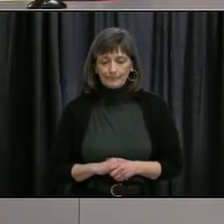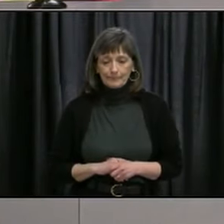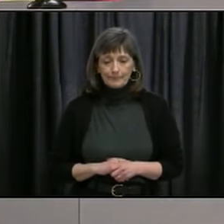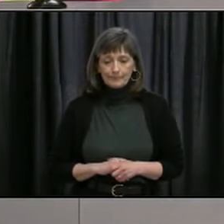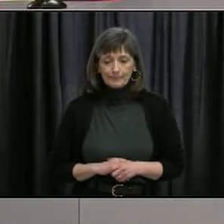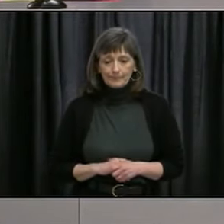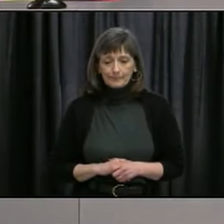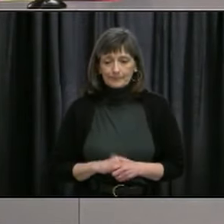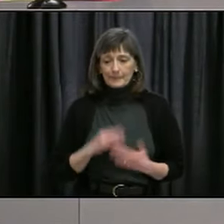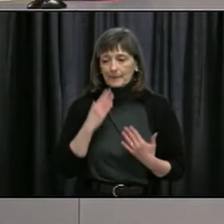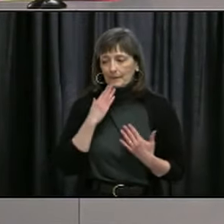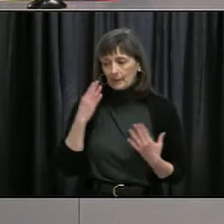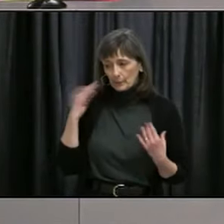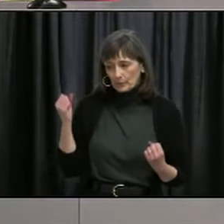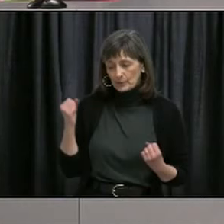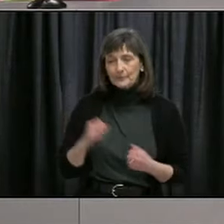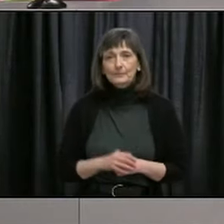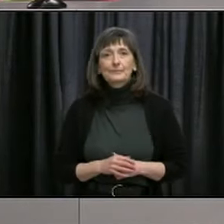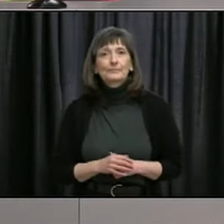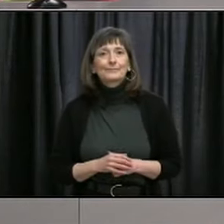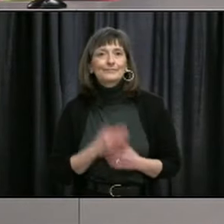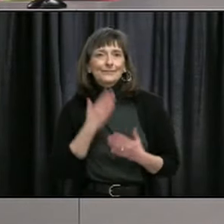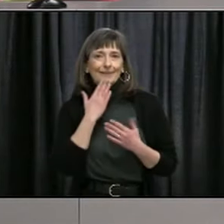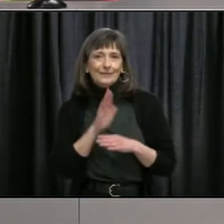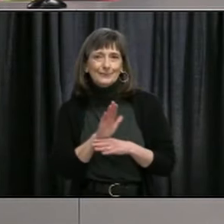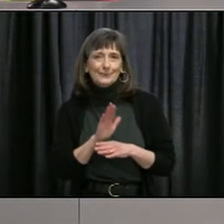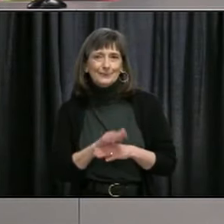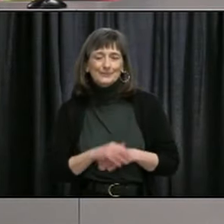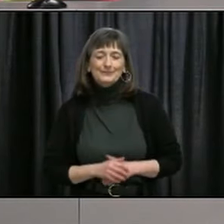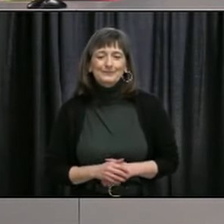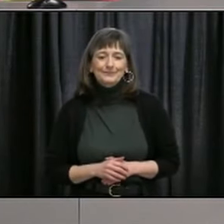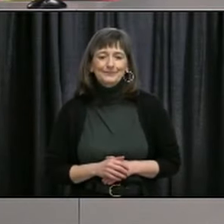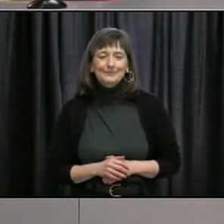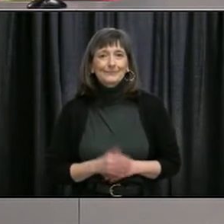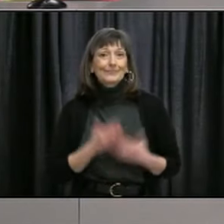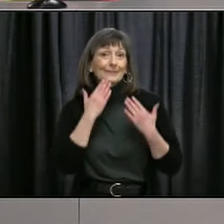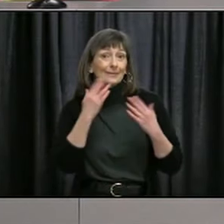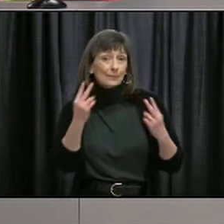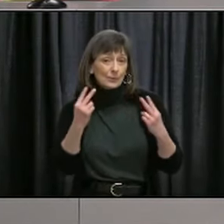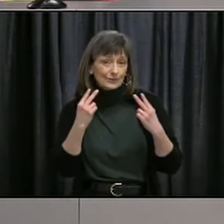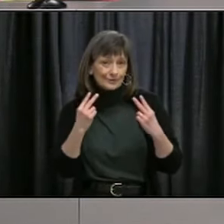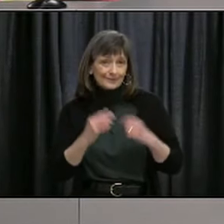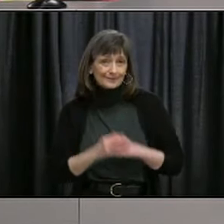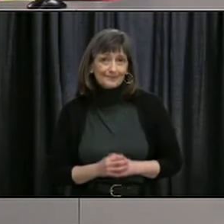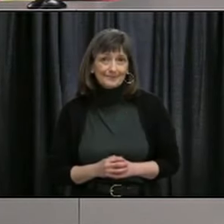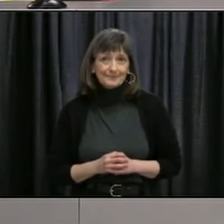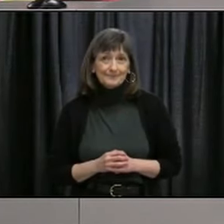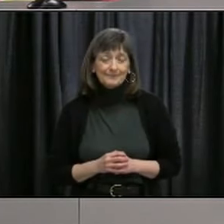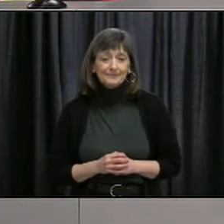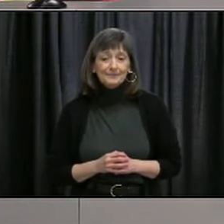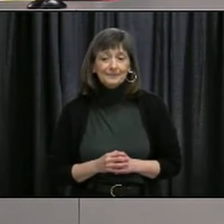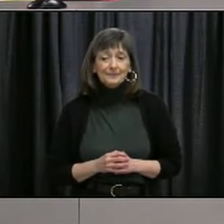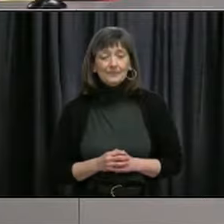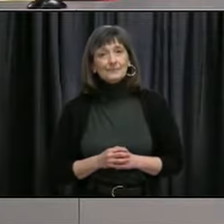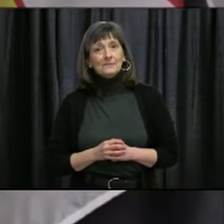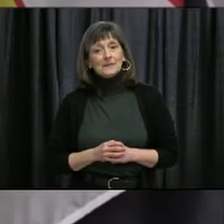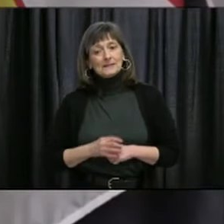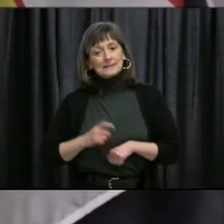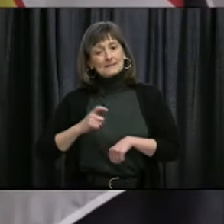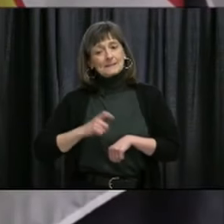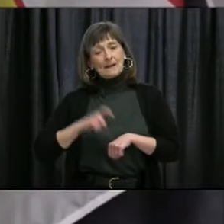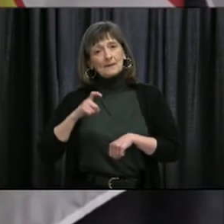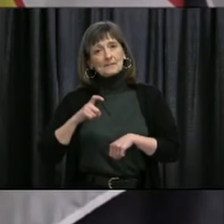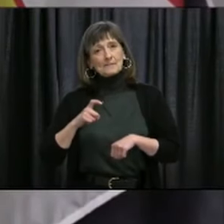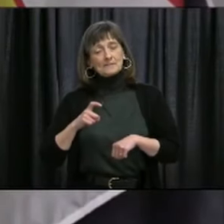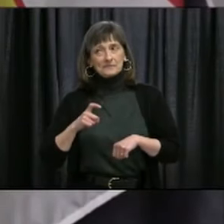Thank you, Premier. Good afternoon, everyone. Thank you for joining us today. So we have reached a turning point with